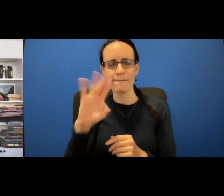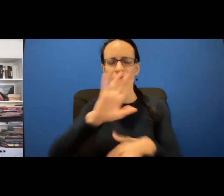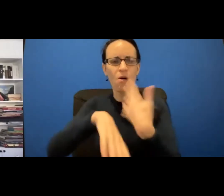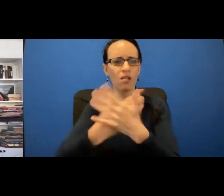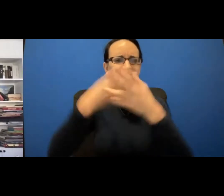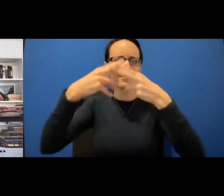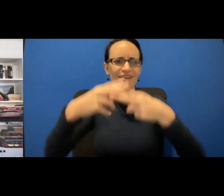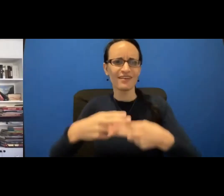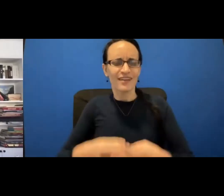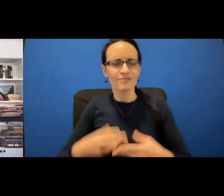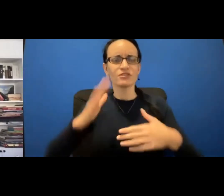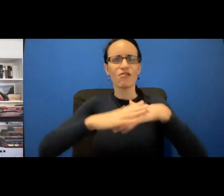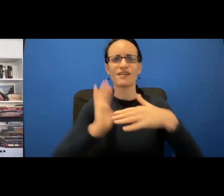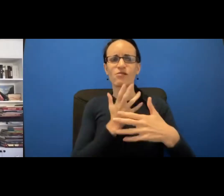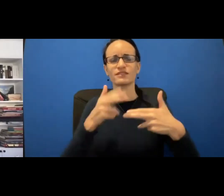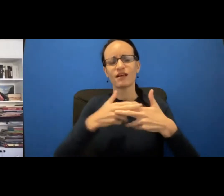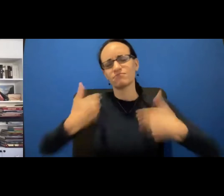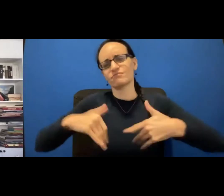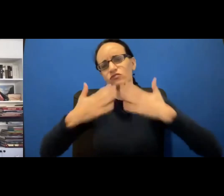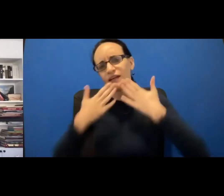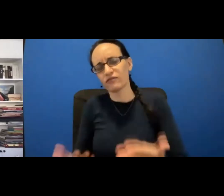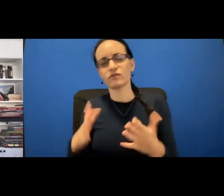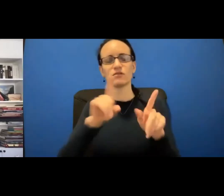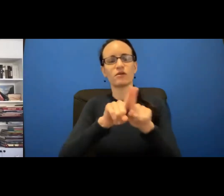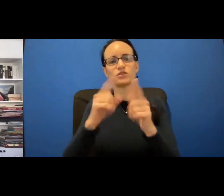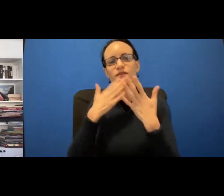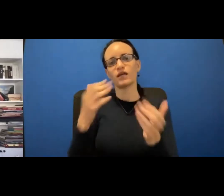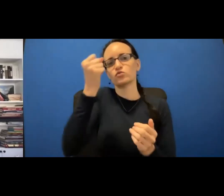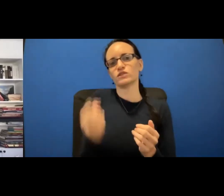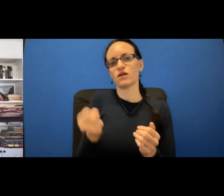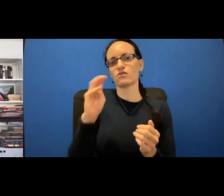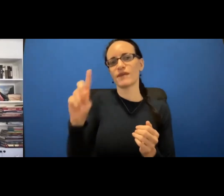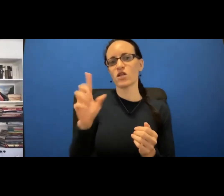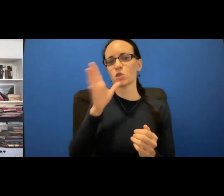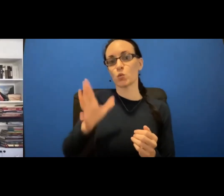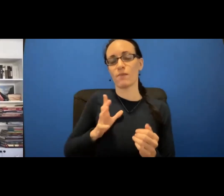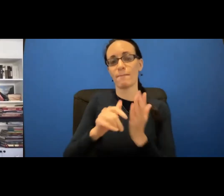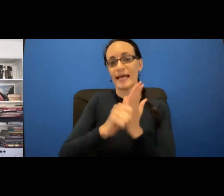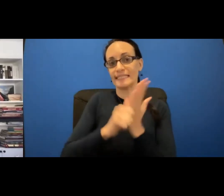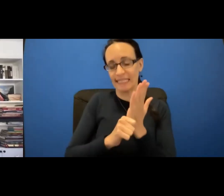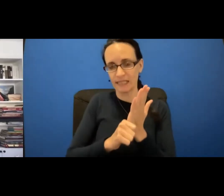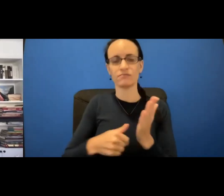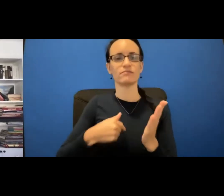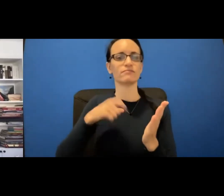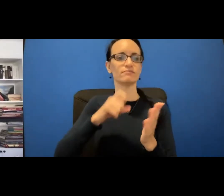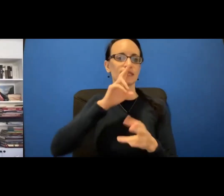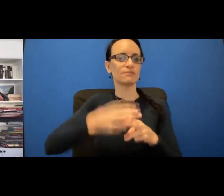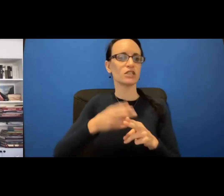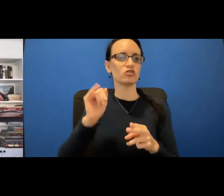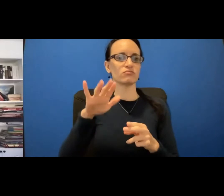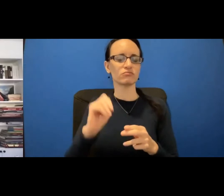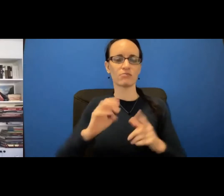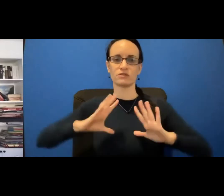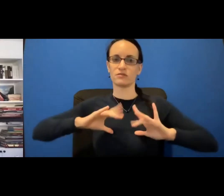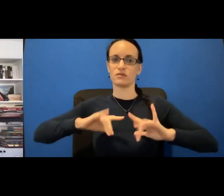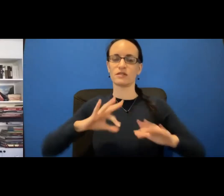We're also grateful to our media sponsor Southern Maryland women magazine. I would be remiss in not mentioning Brehm's off the scale staff